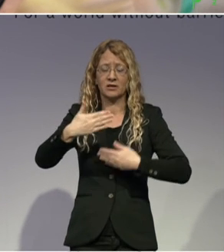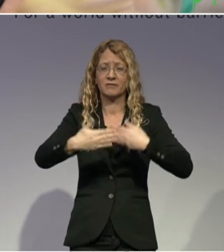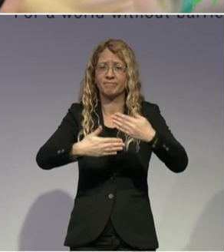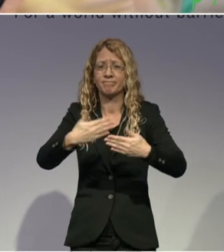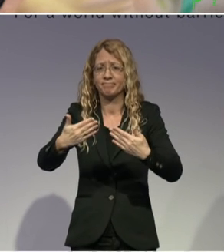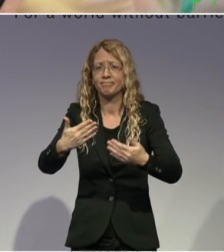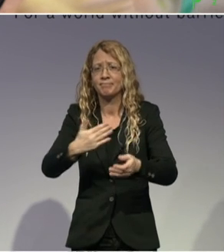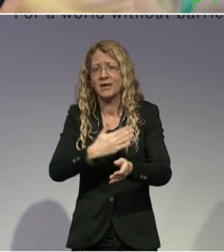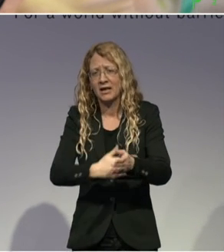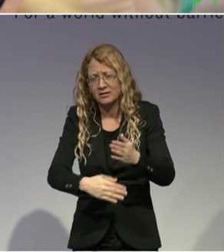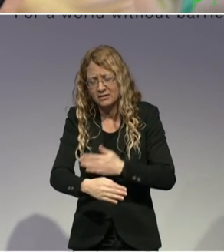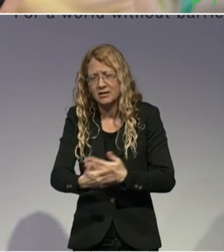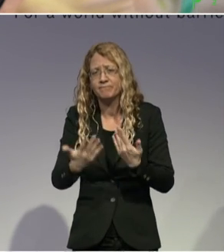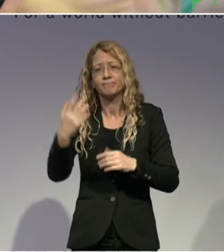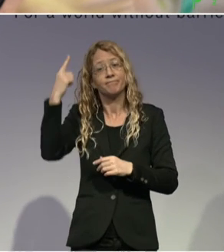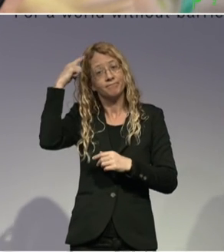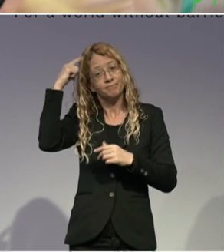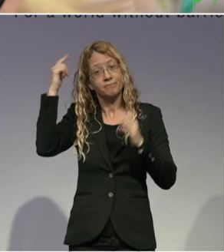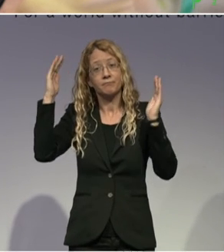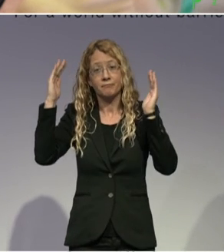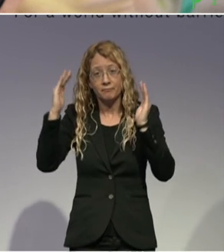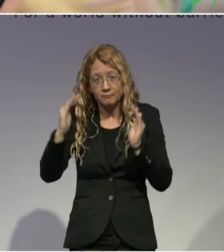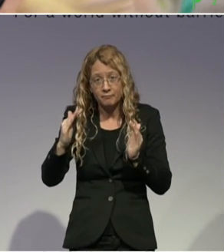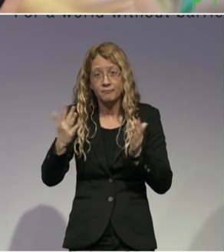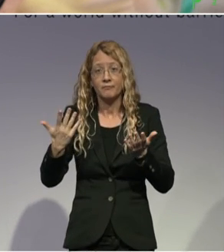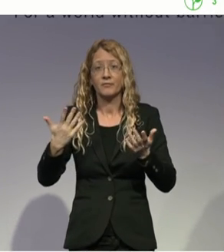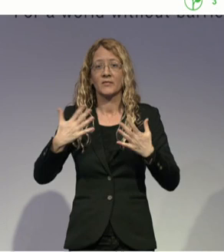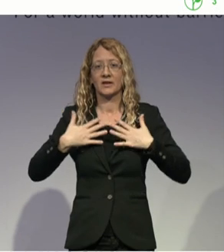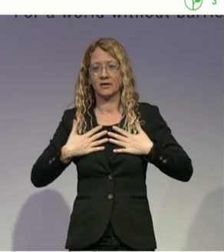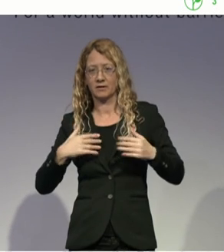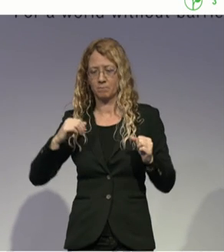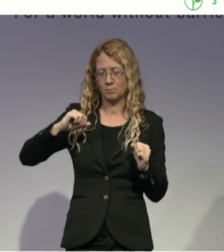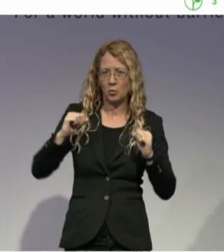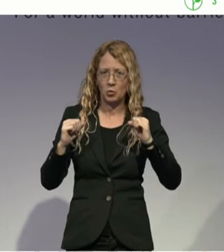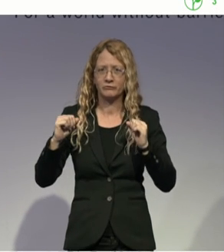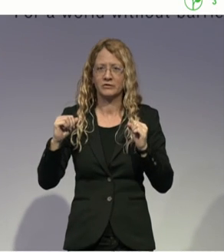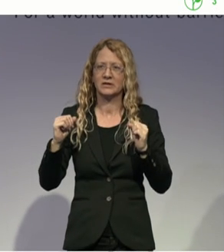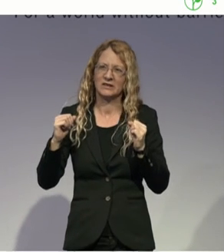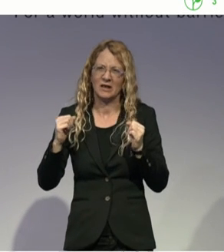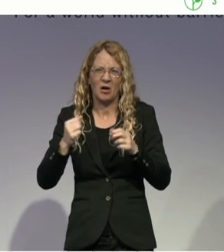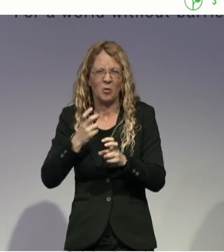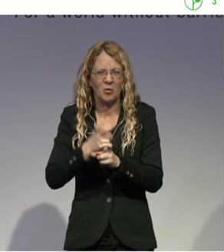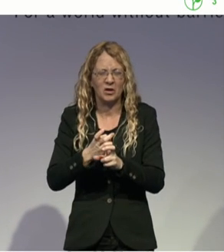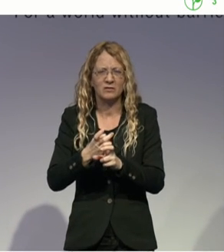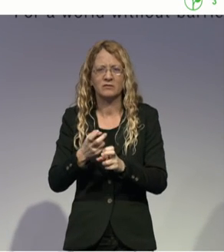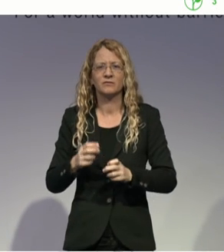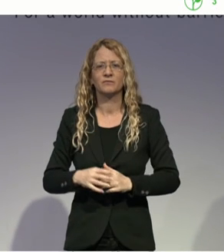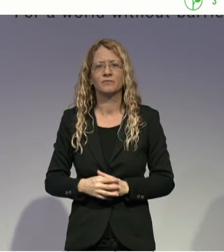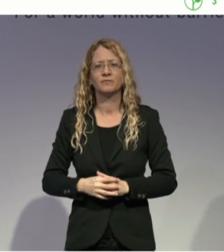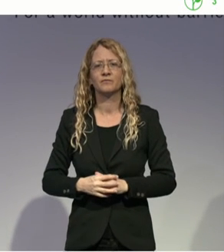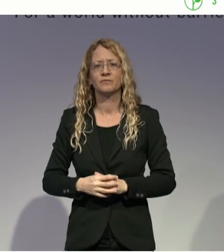or even behavioural issues. So it took